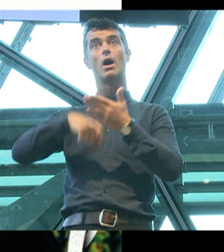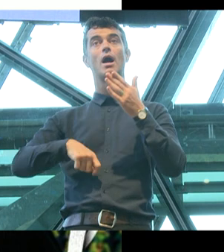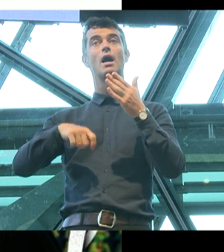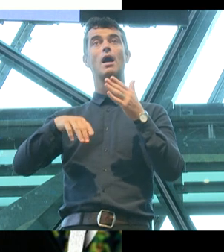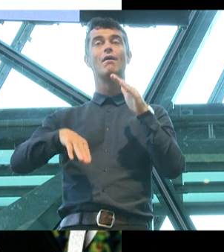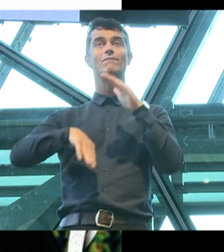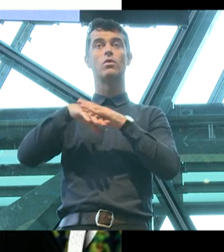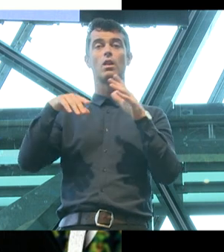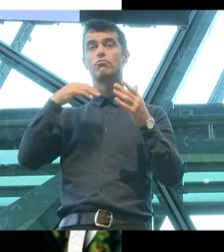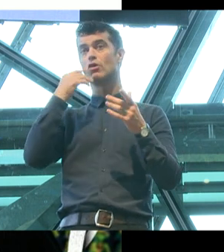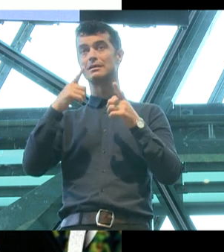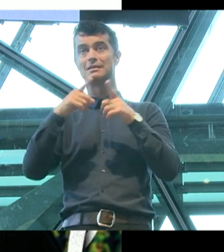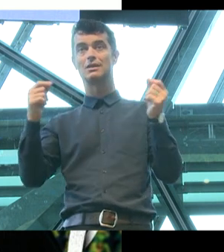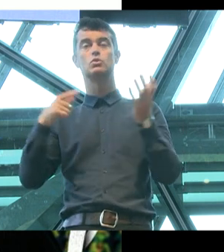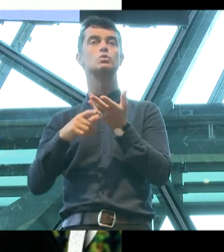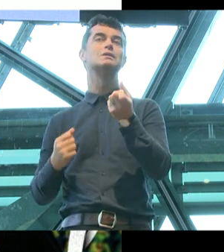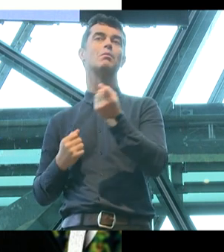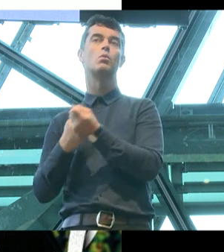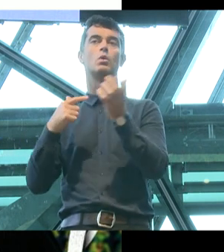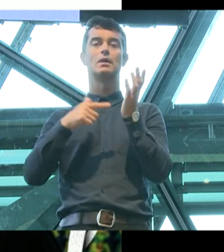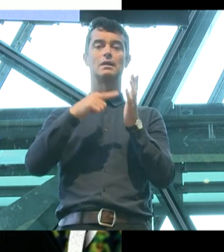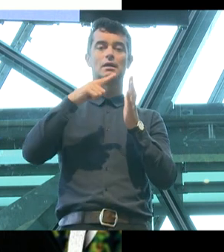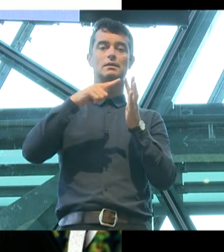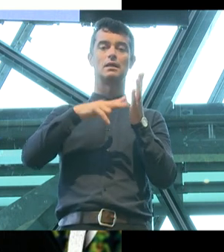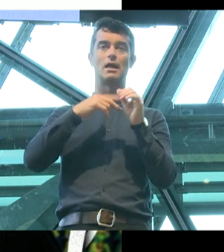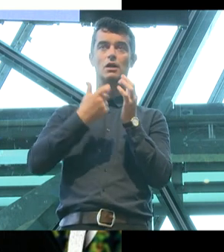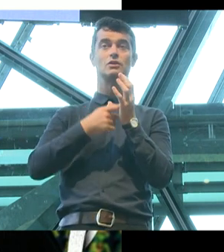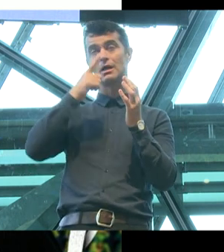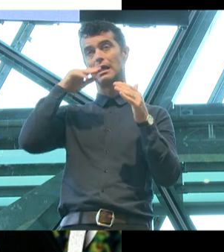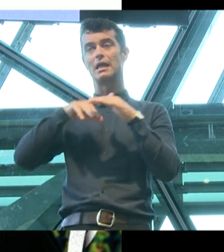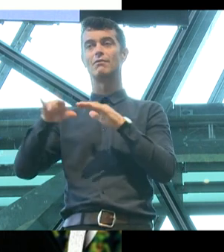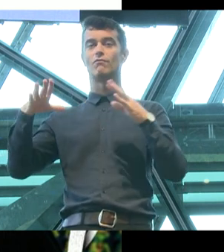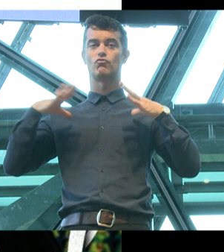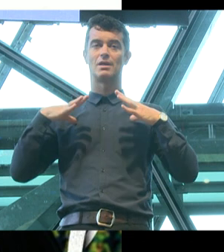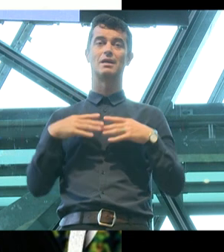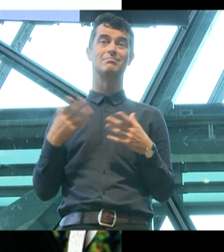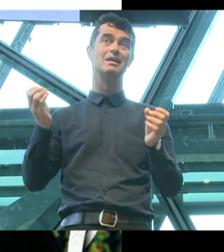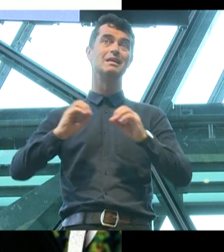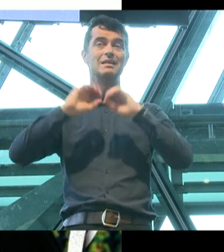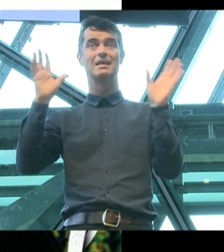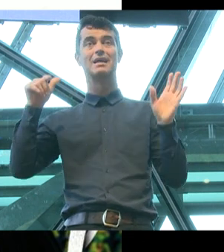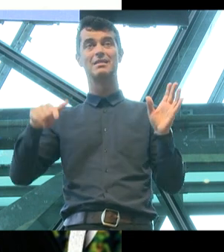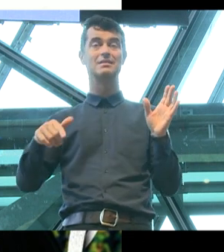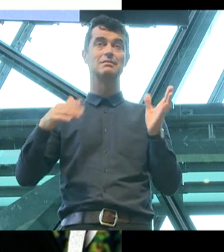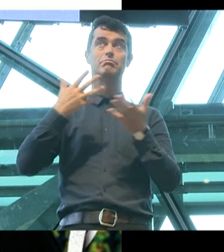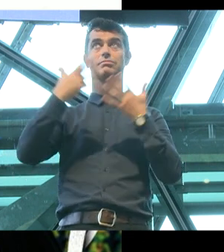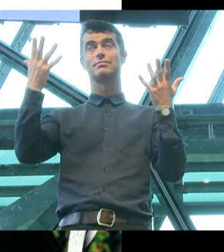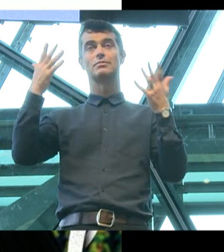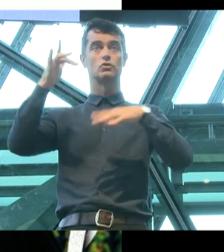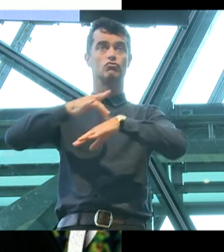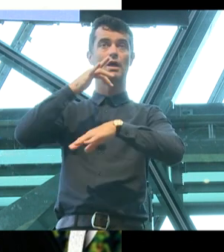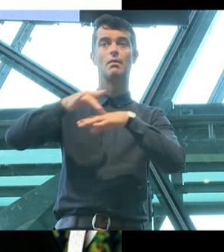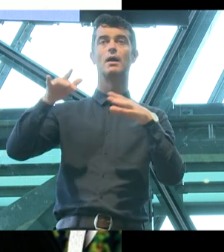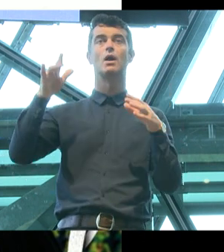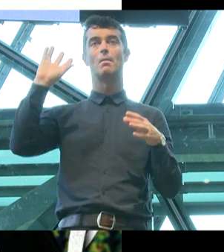in droves to support teenagers so they could get in for free. It's clear that in this whole saga where politicians